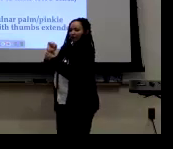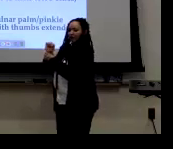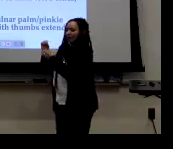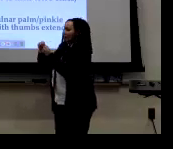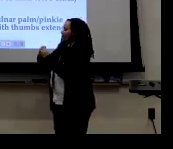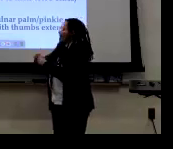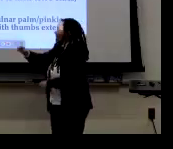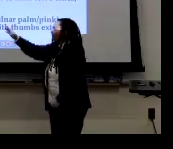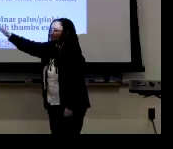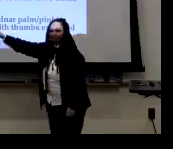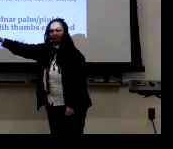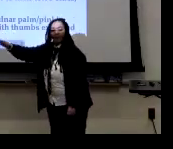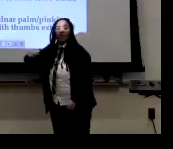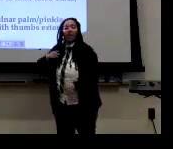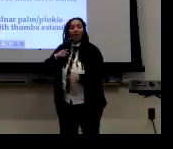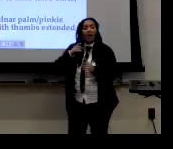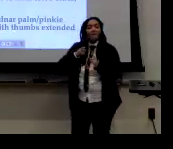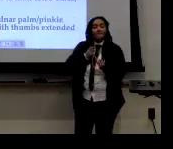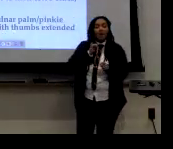So that means you have an arch in your back.